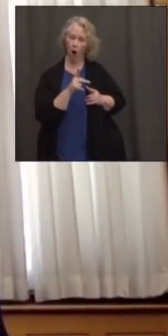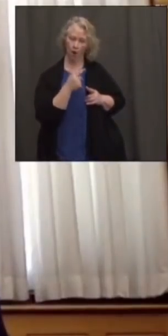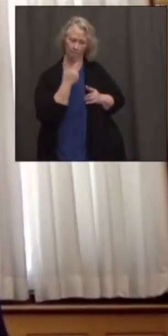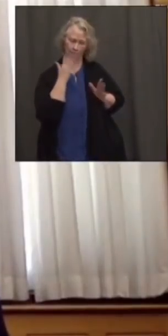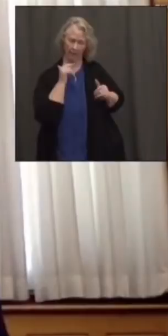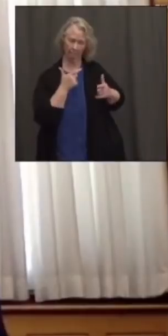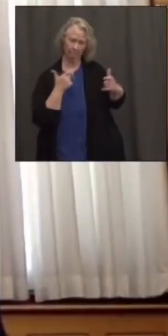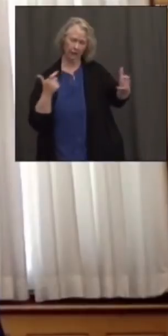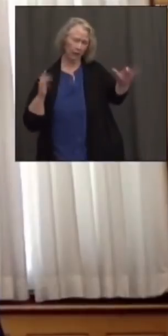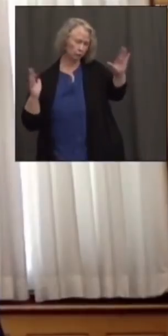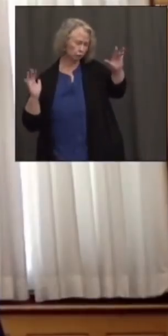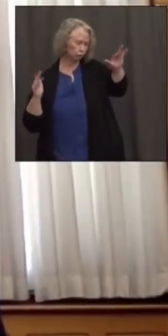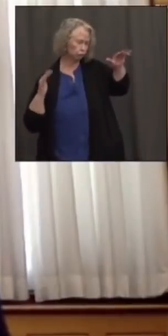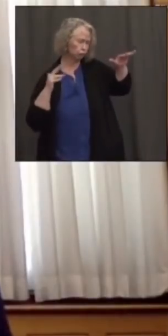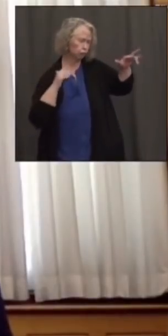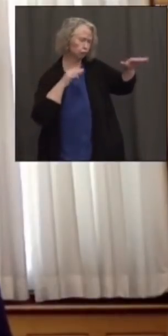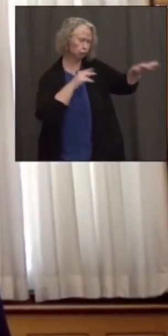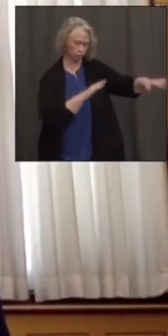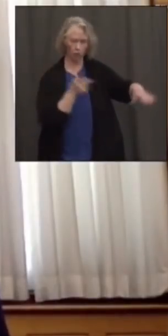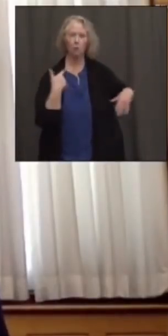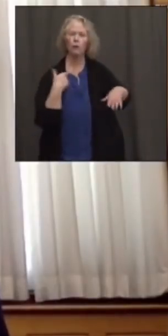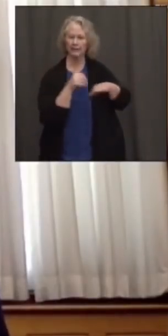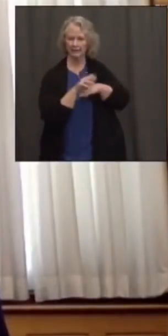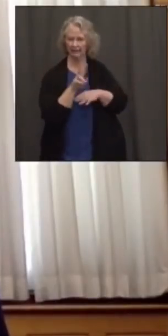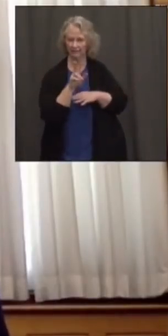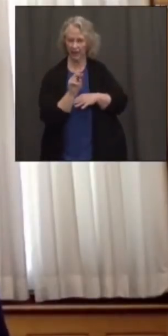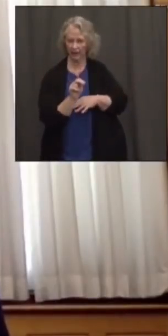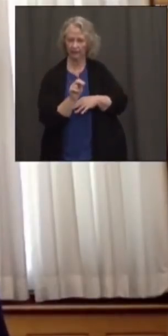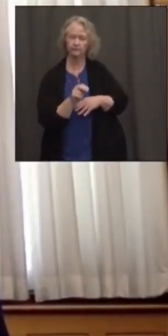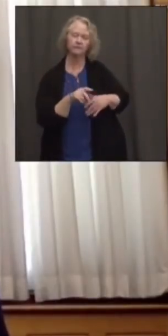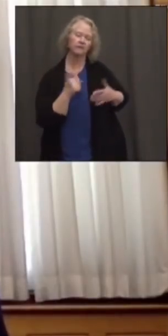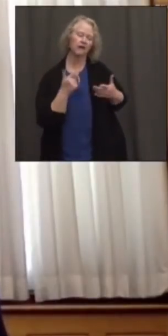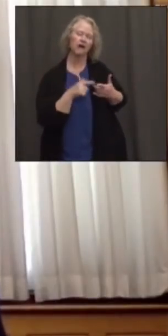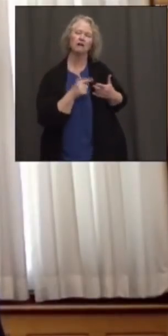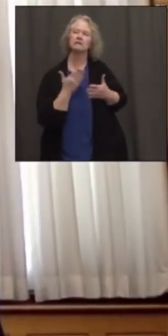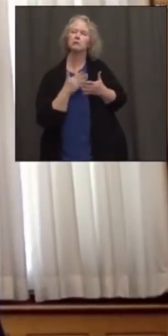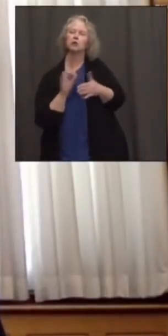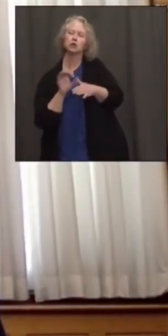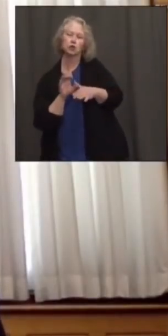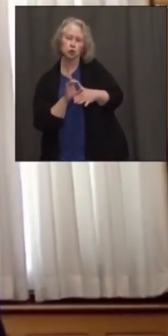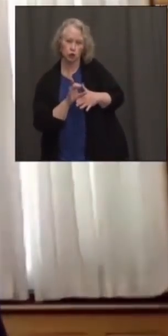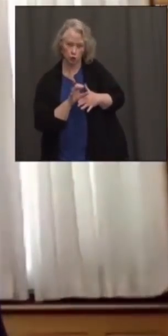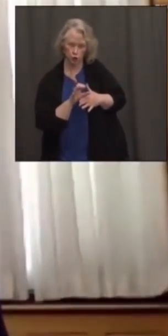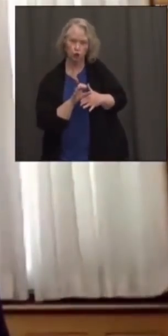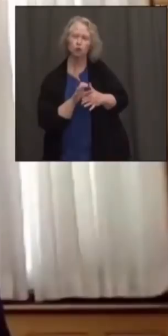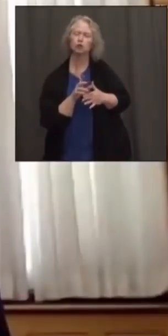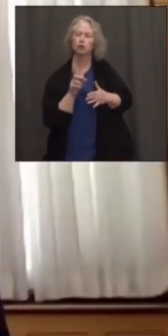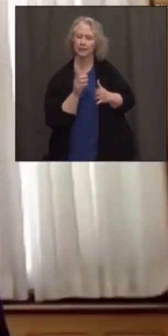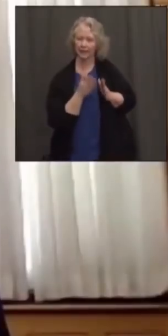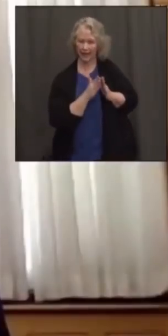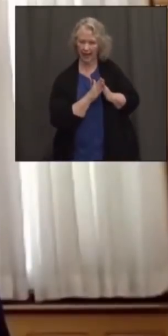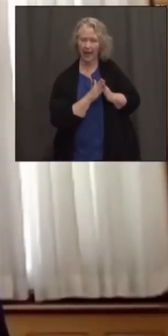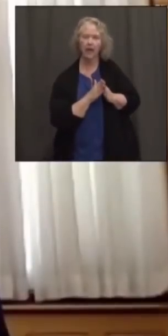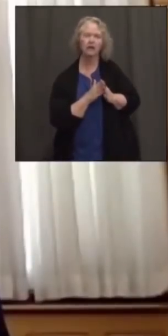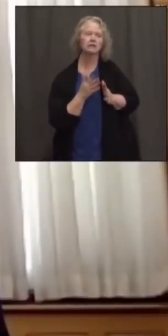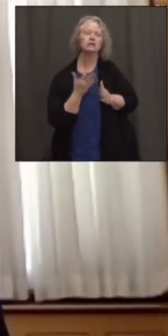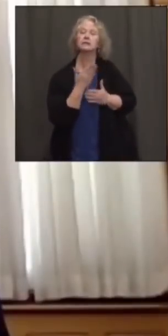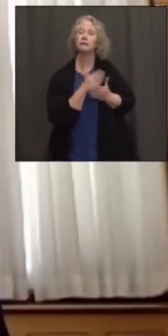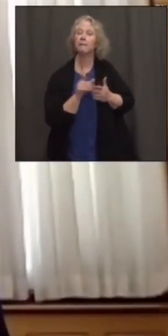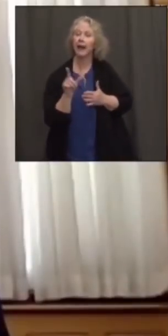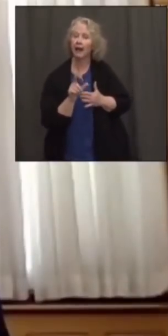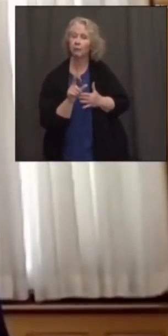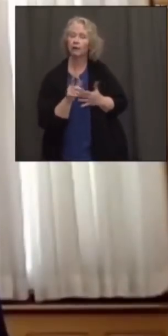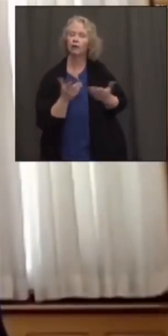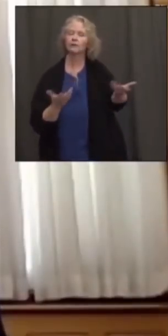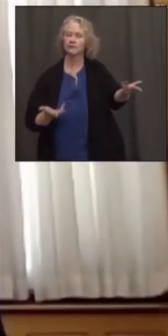crowd there. We're really excited about that. Others include some churches have requested libraries and